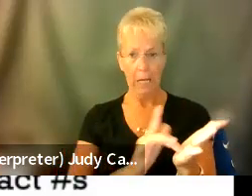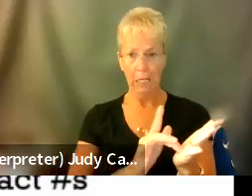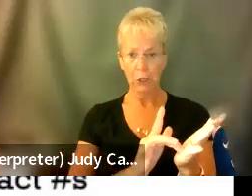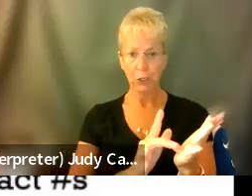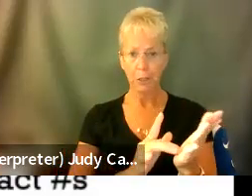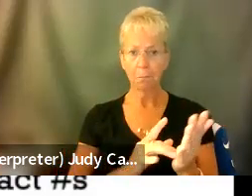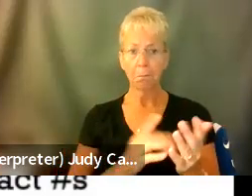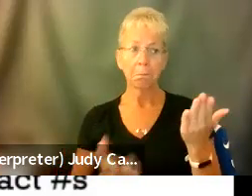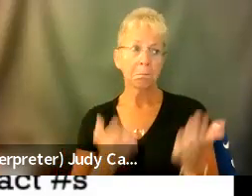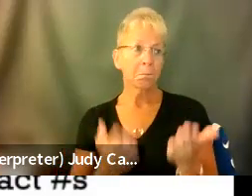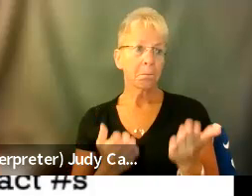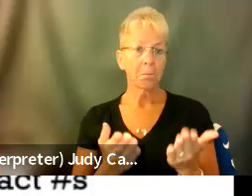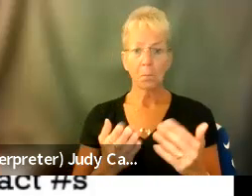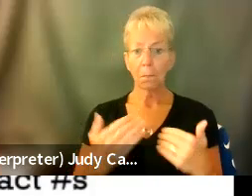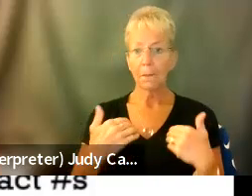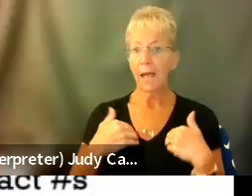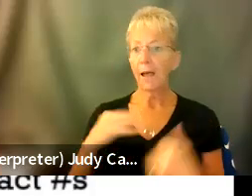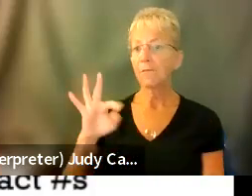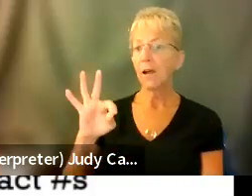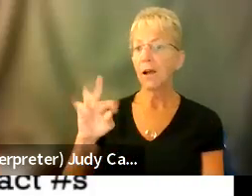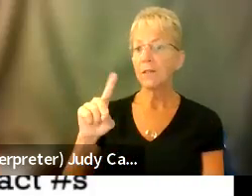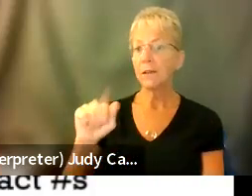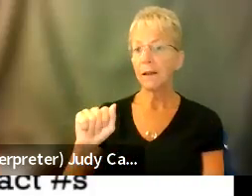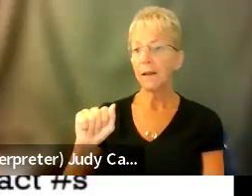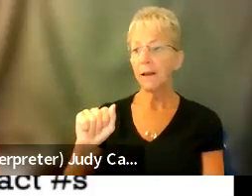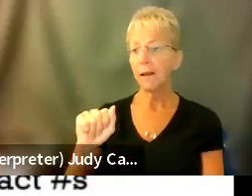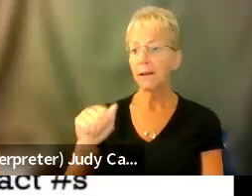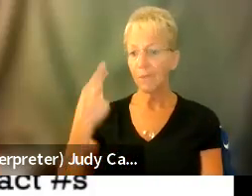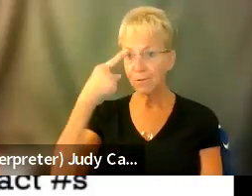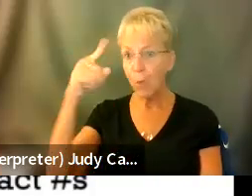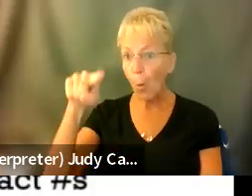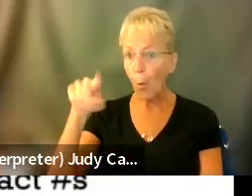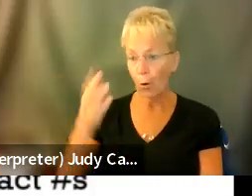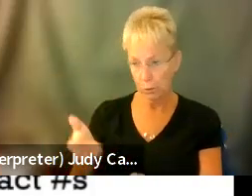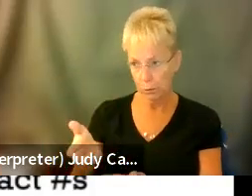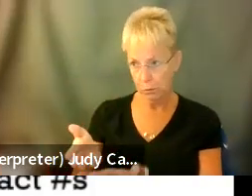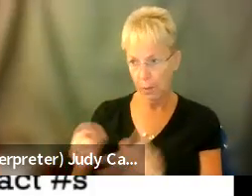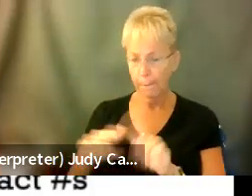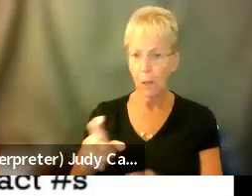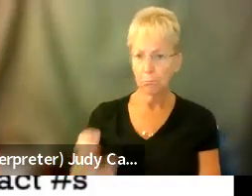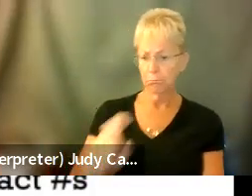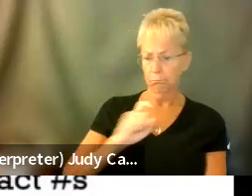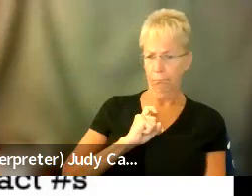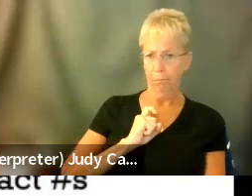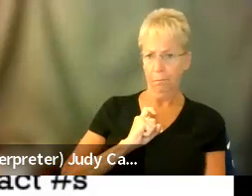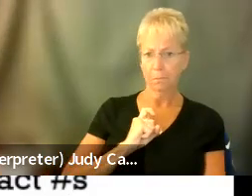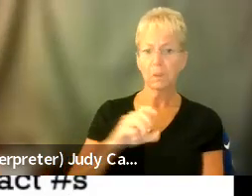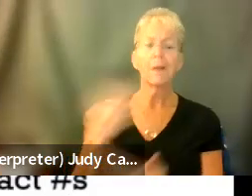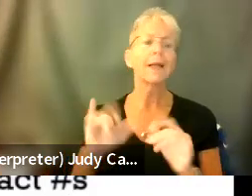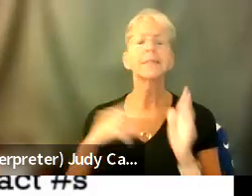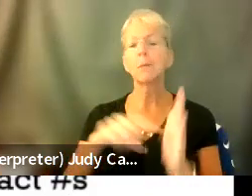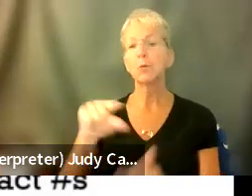you know, it may have an FDA, this is what it's used for. But let's say like gabapentin,